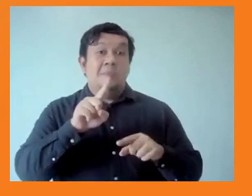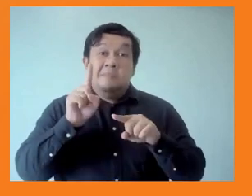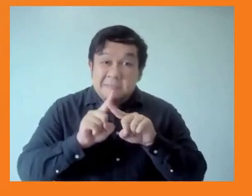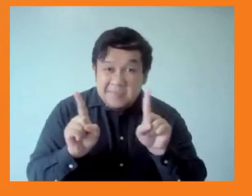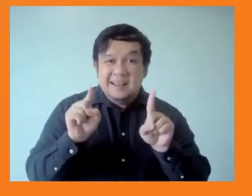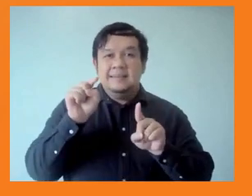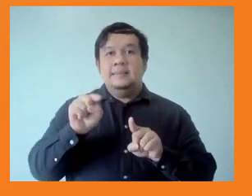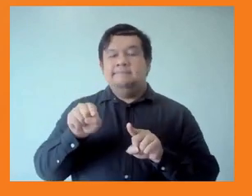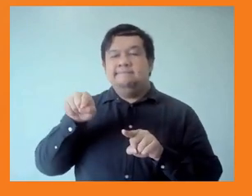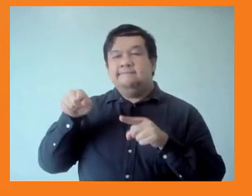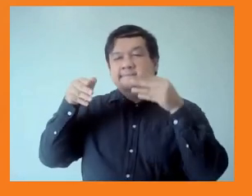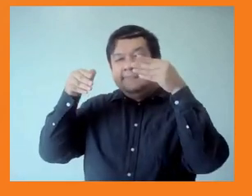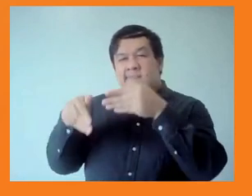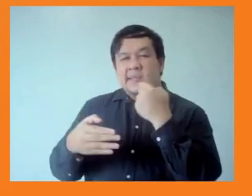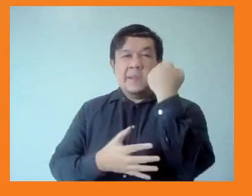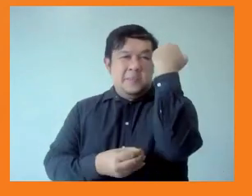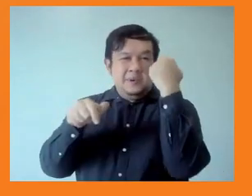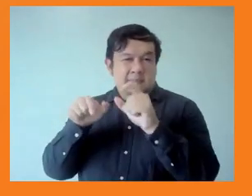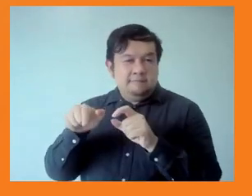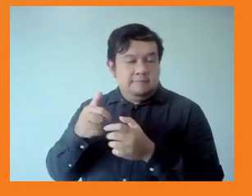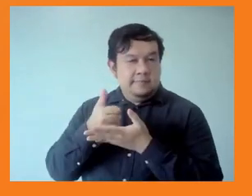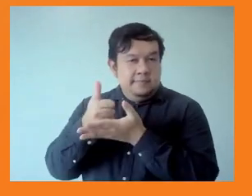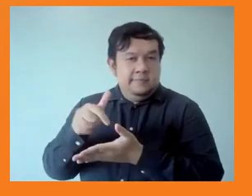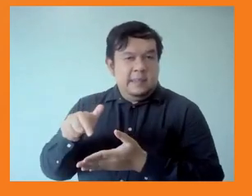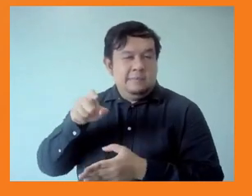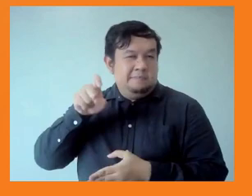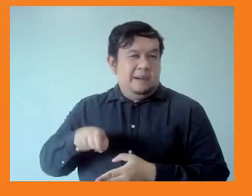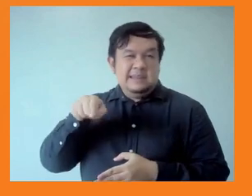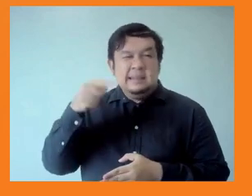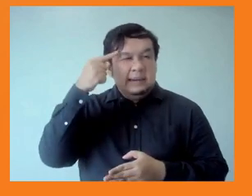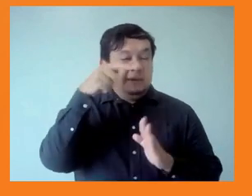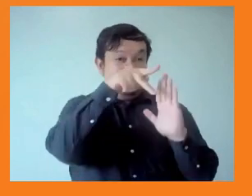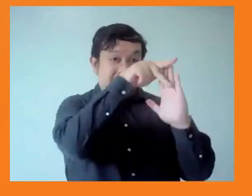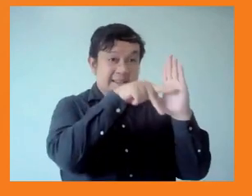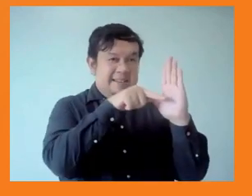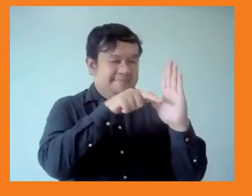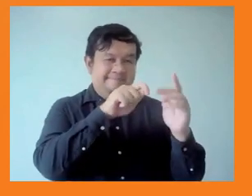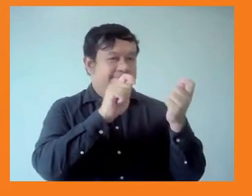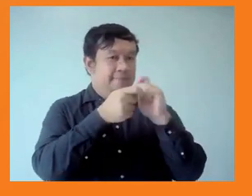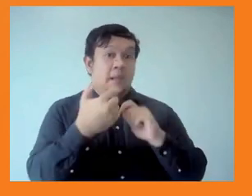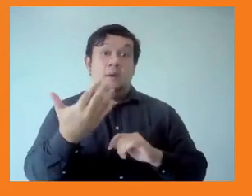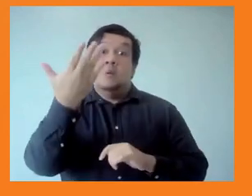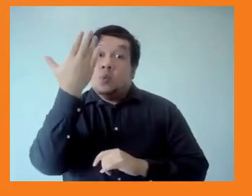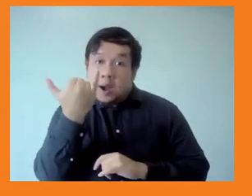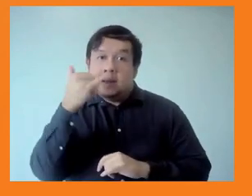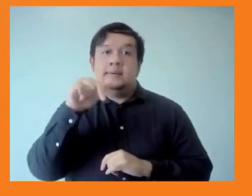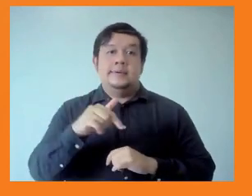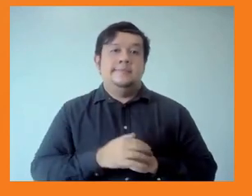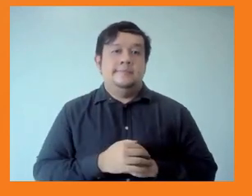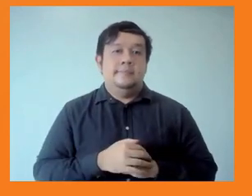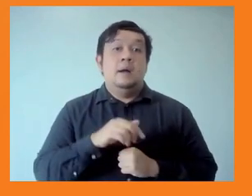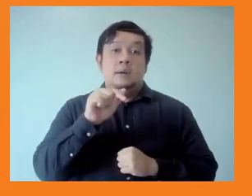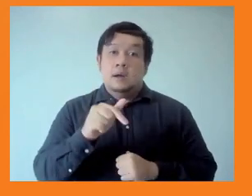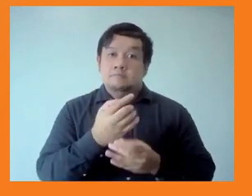policies, you need interventions, and you need things to, even